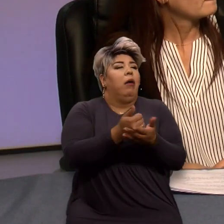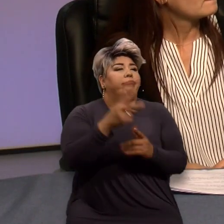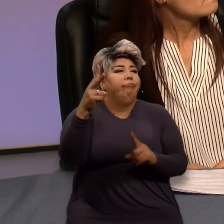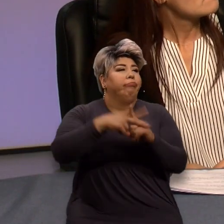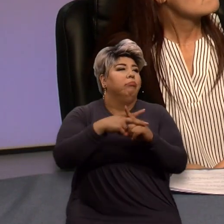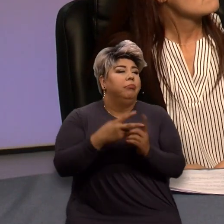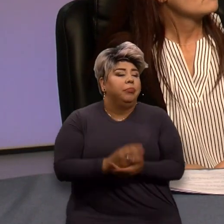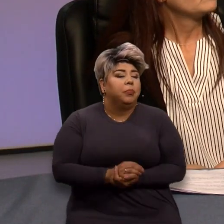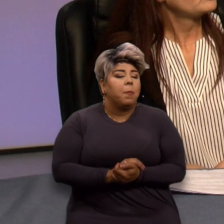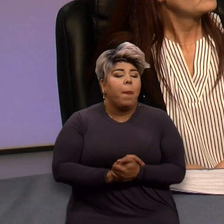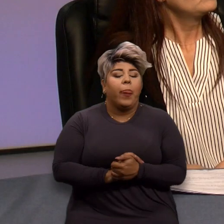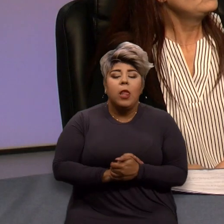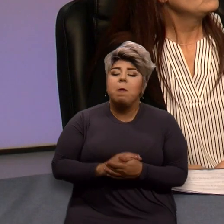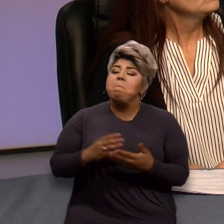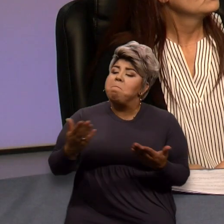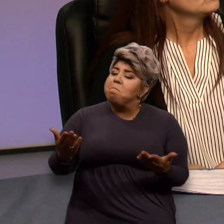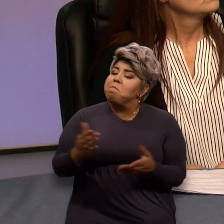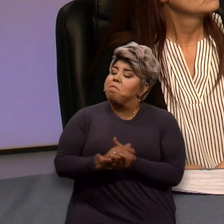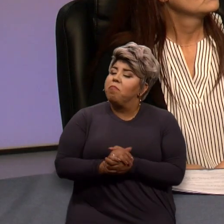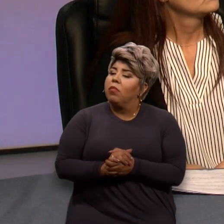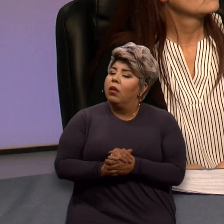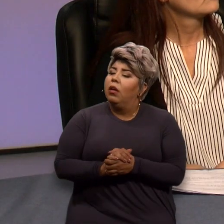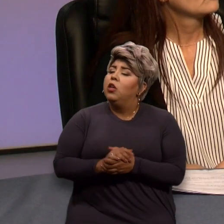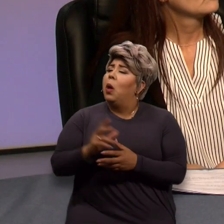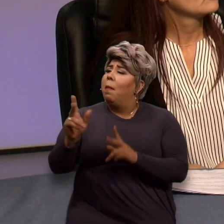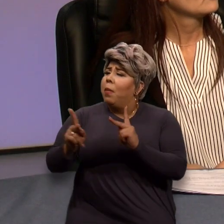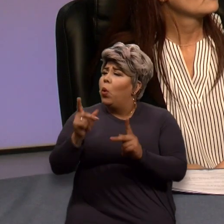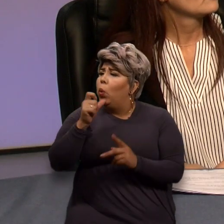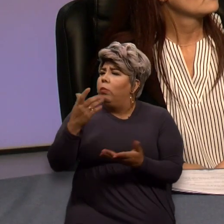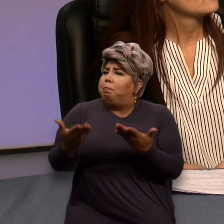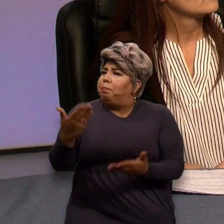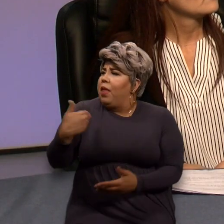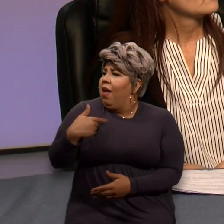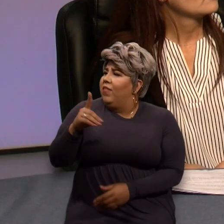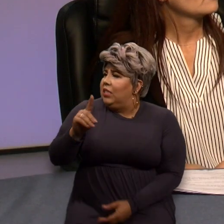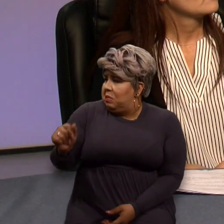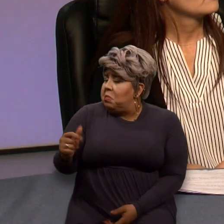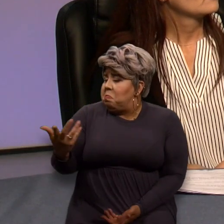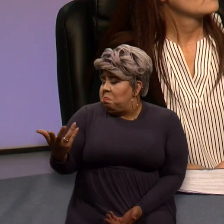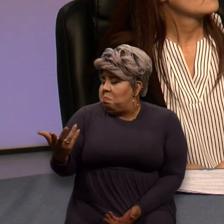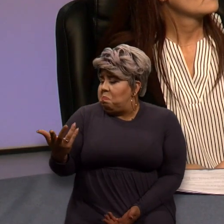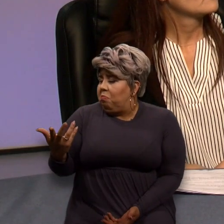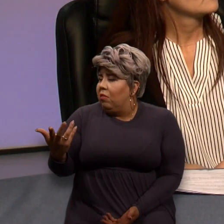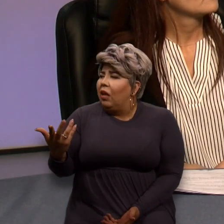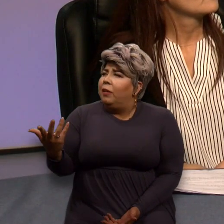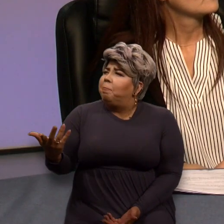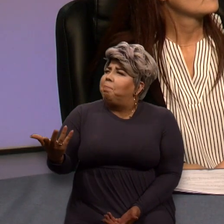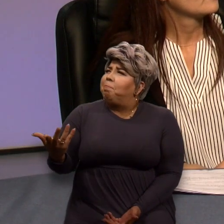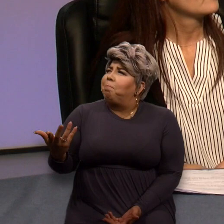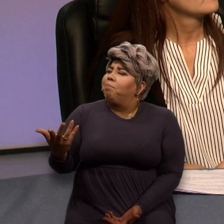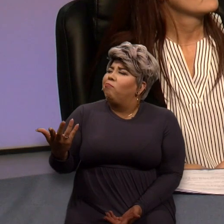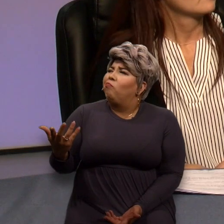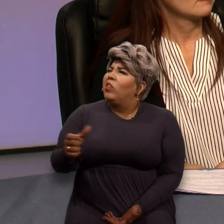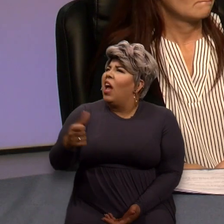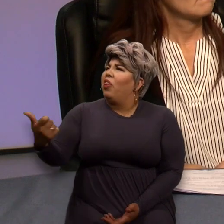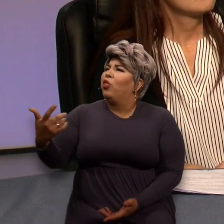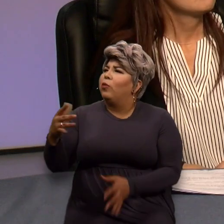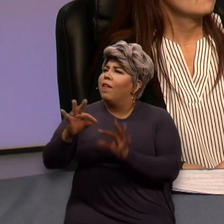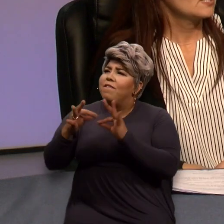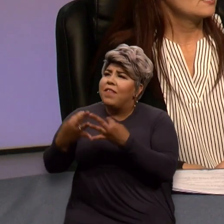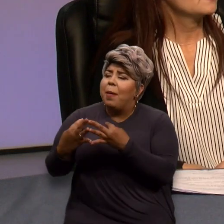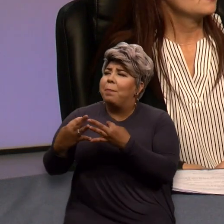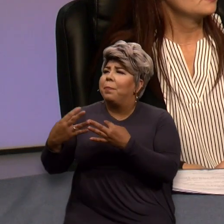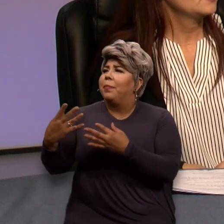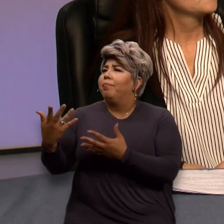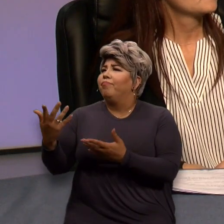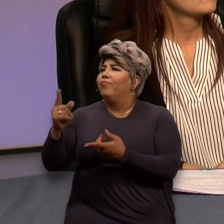What, you know, for people who, of course, may have a disability, what about for family members, friends, caretakers